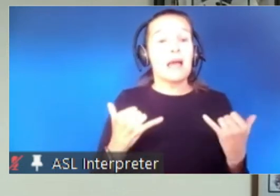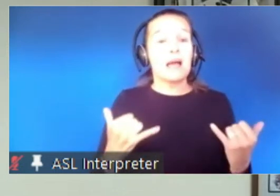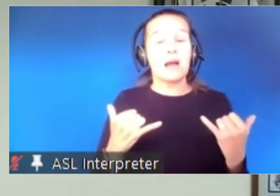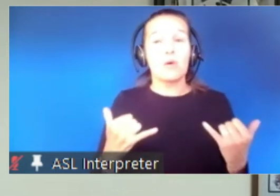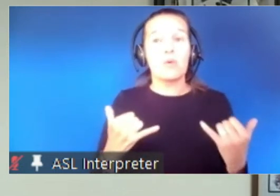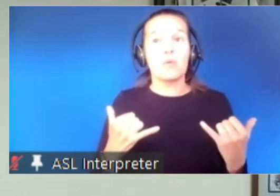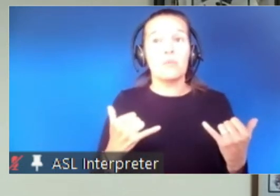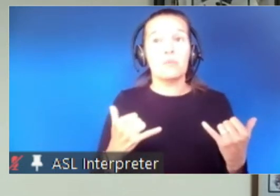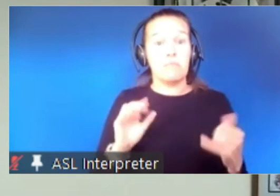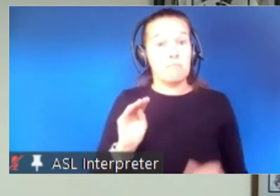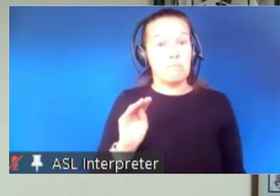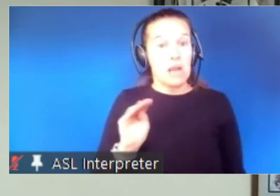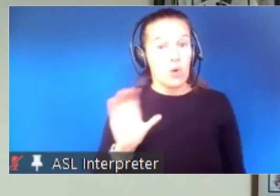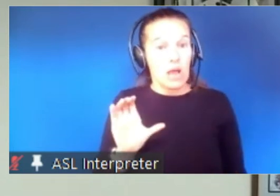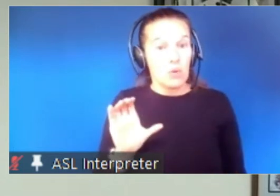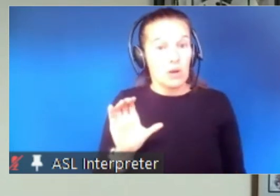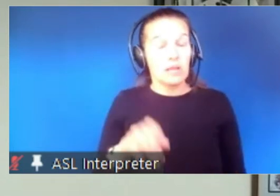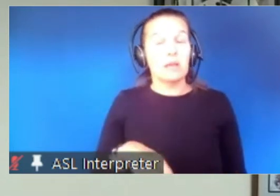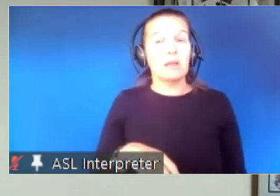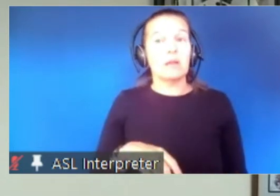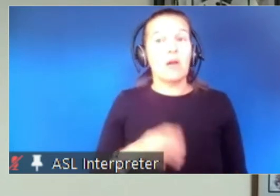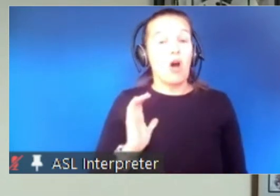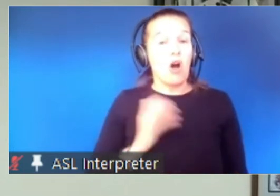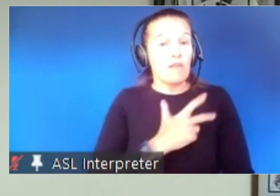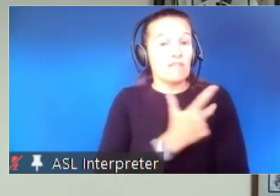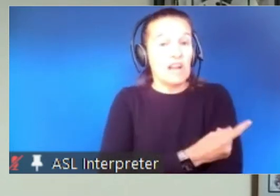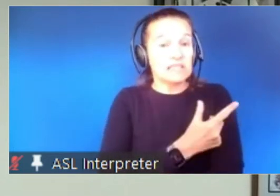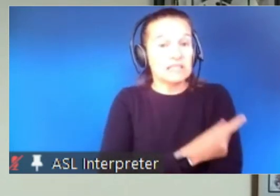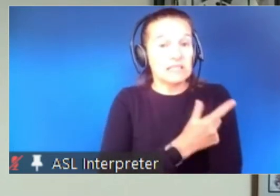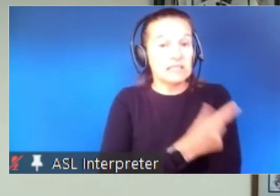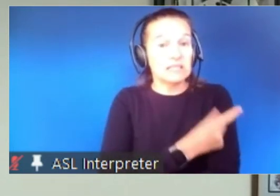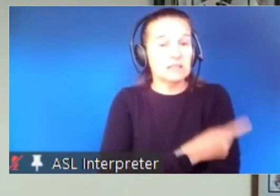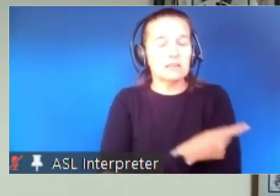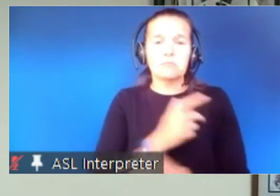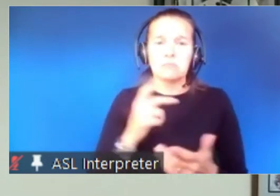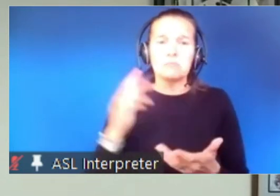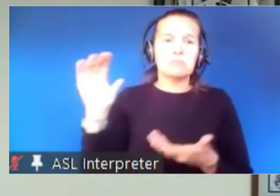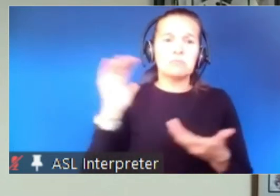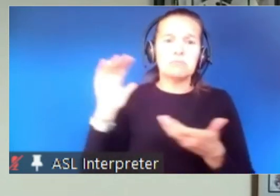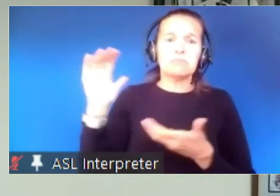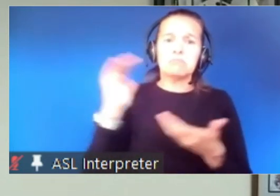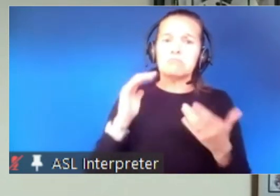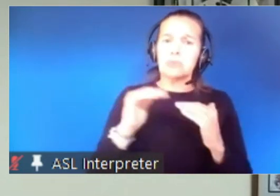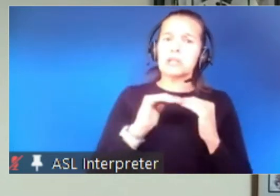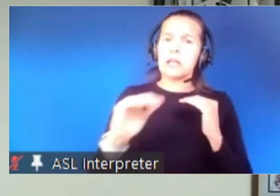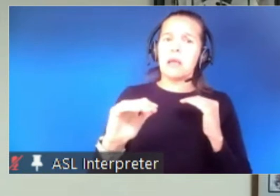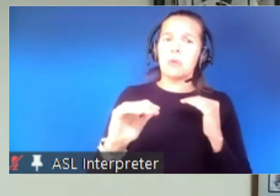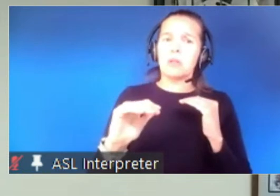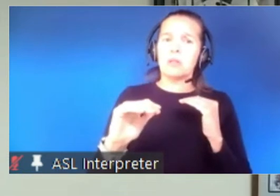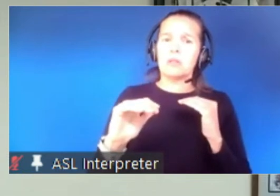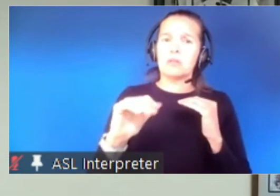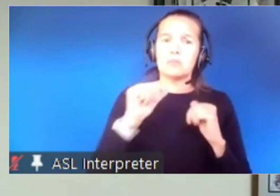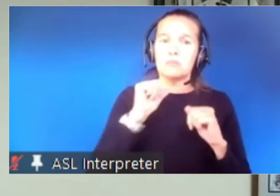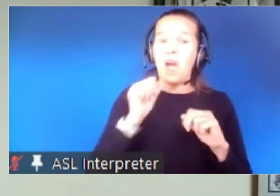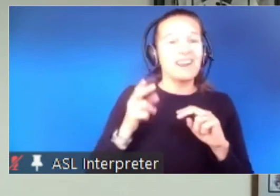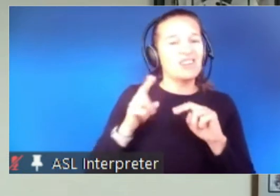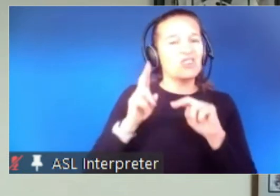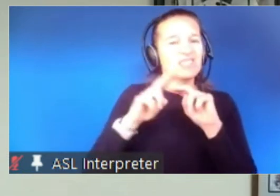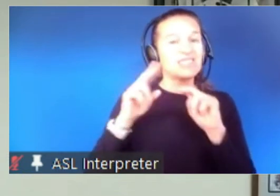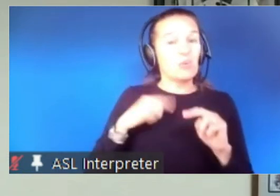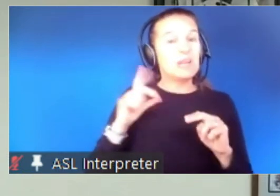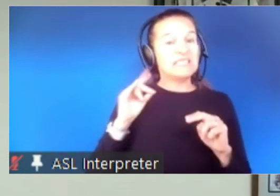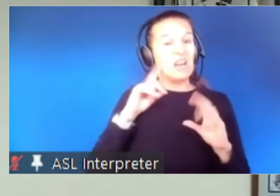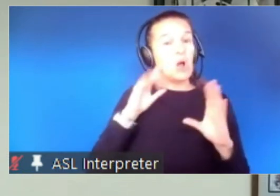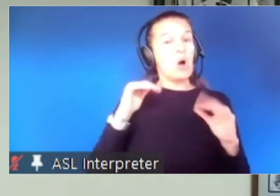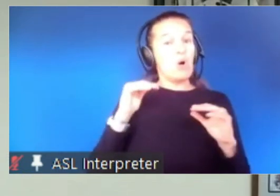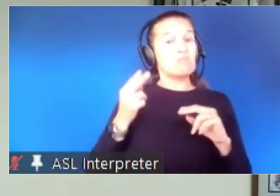mendocino county seem to be holding pretty stable not increasingly we had hoped they would uh but